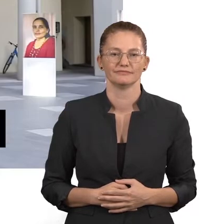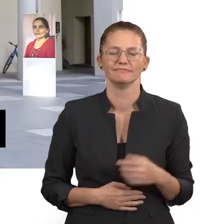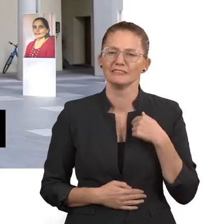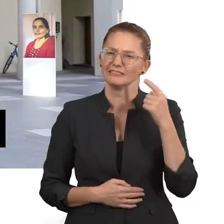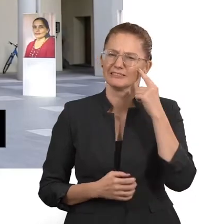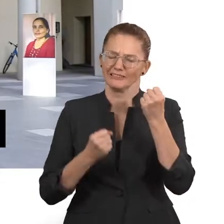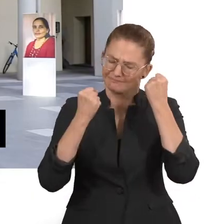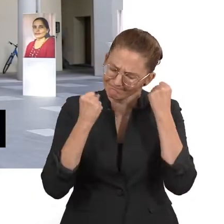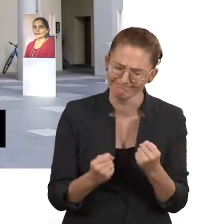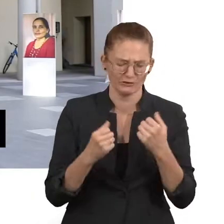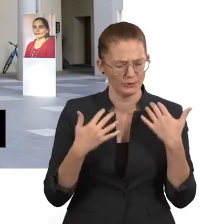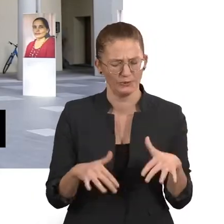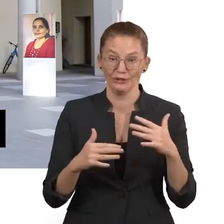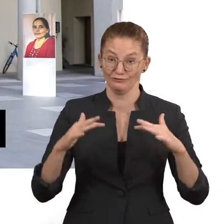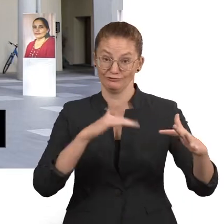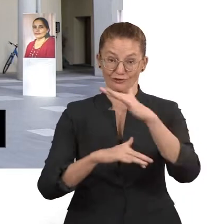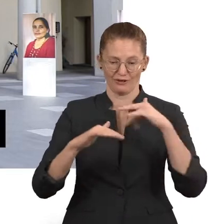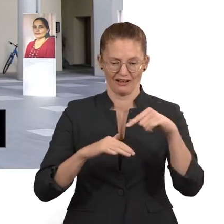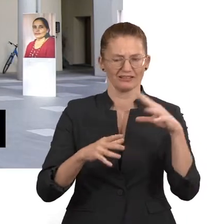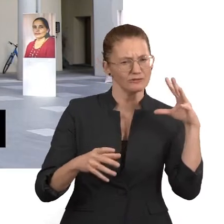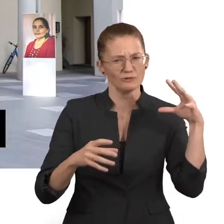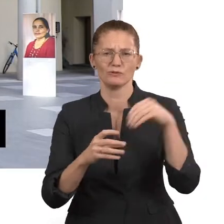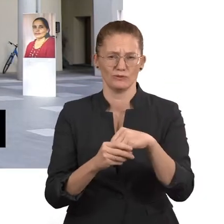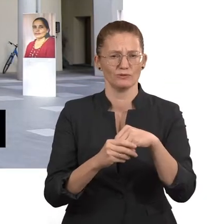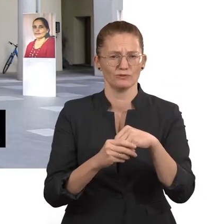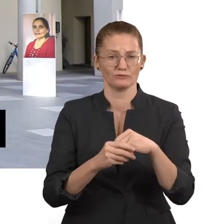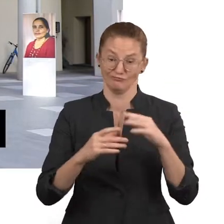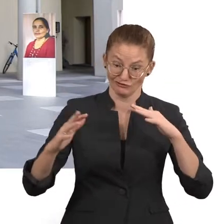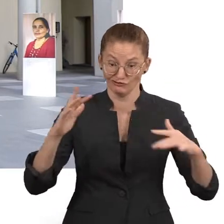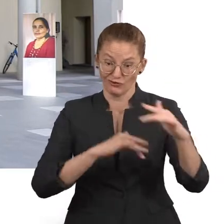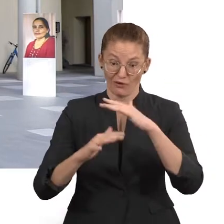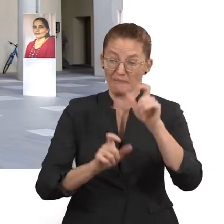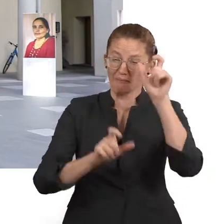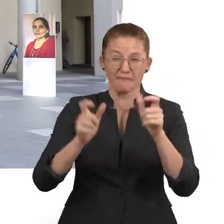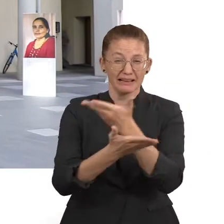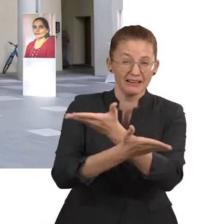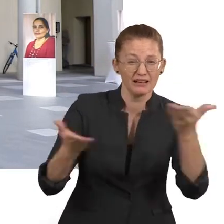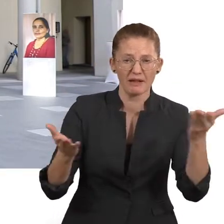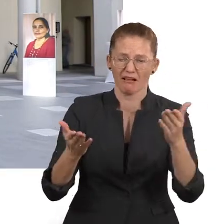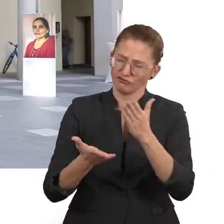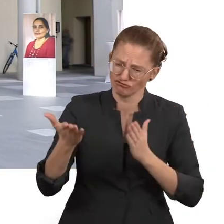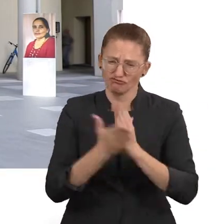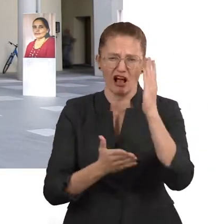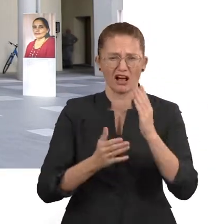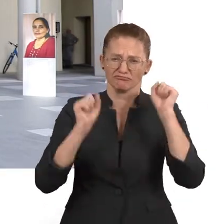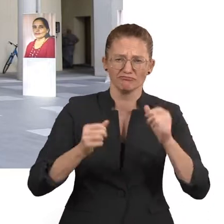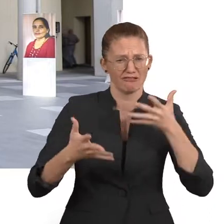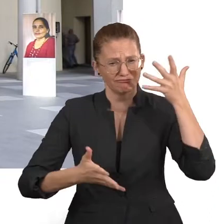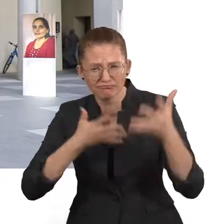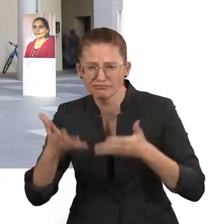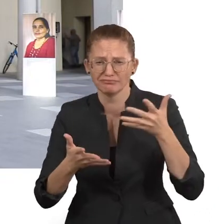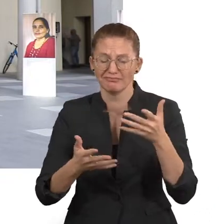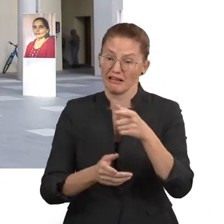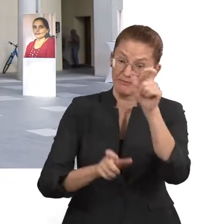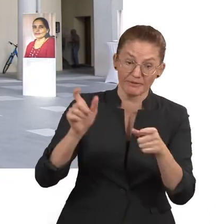I believe in a inclusive society, in a society where everyone has the right to speak, the right to participate, the right to